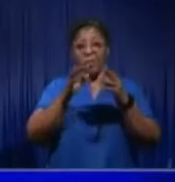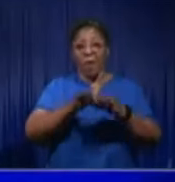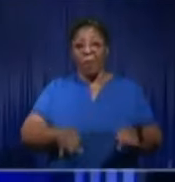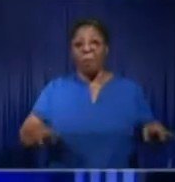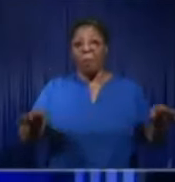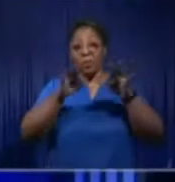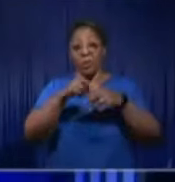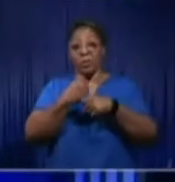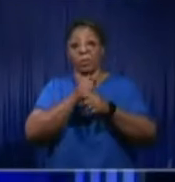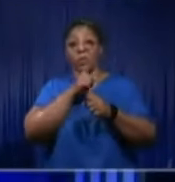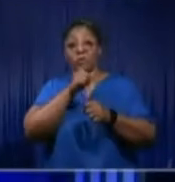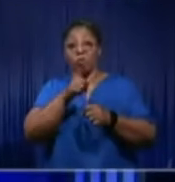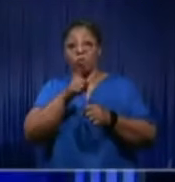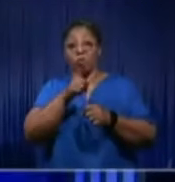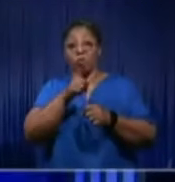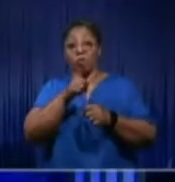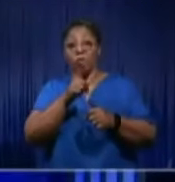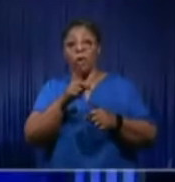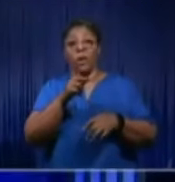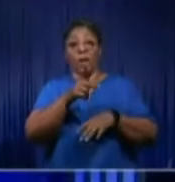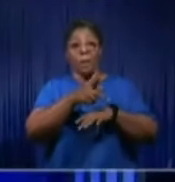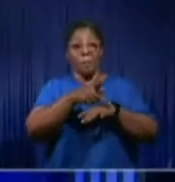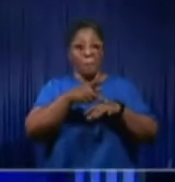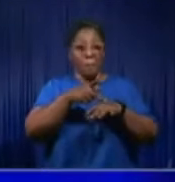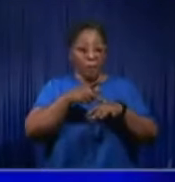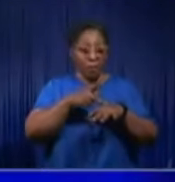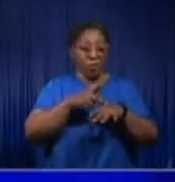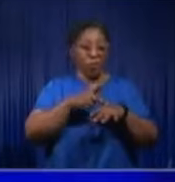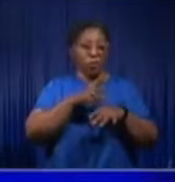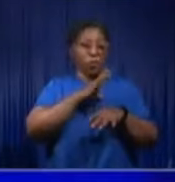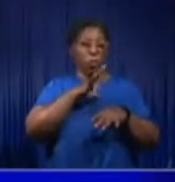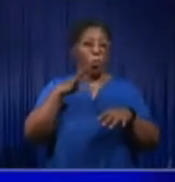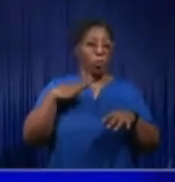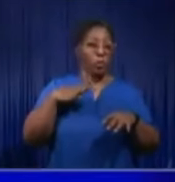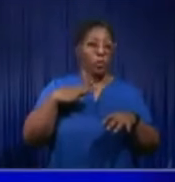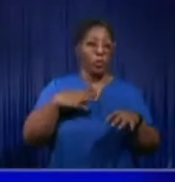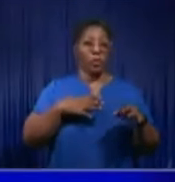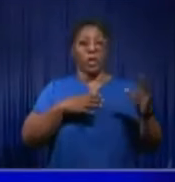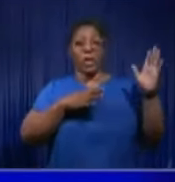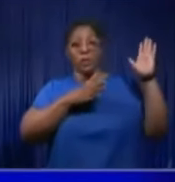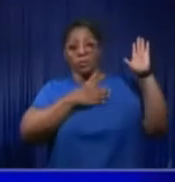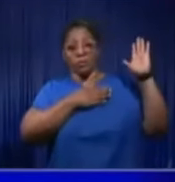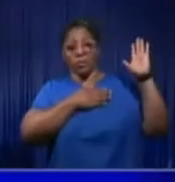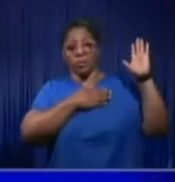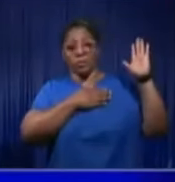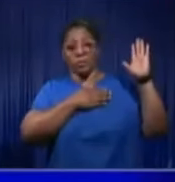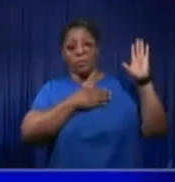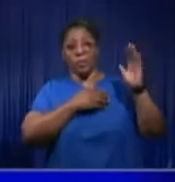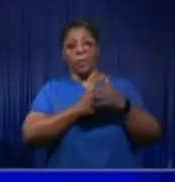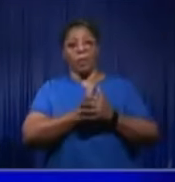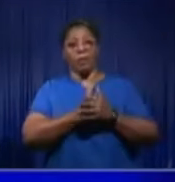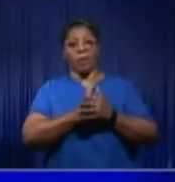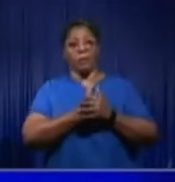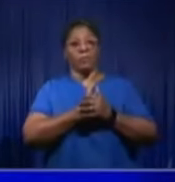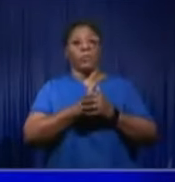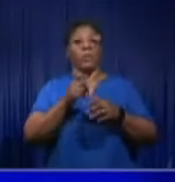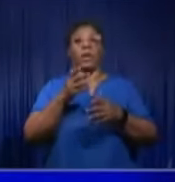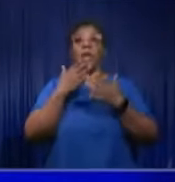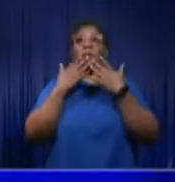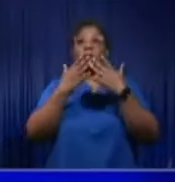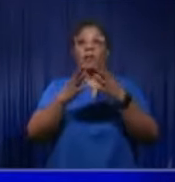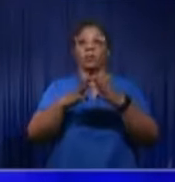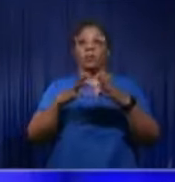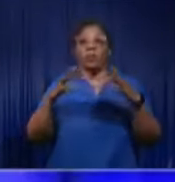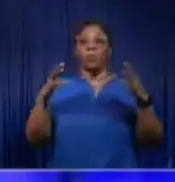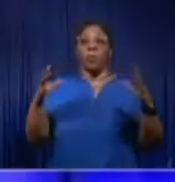We will reinstate the local public accounts committee to give some insights into what the budgetary process